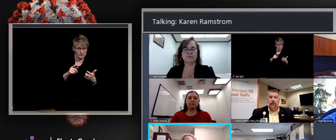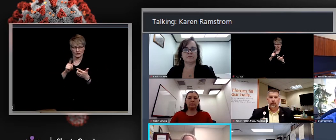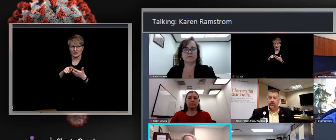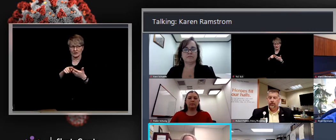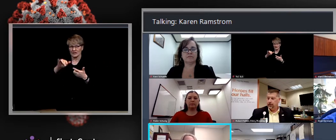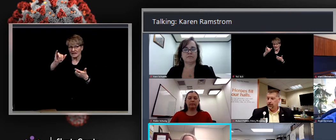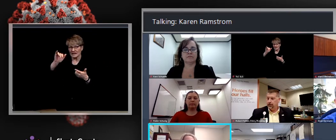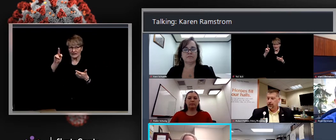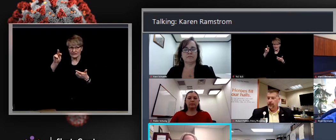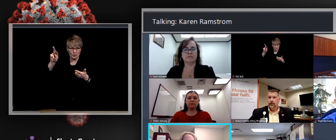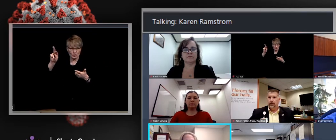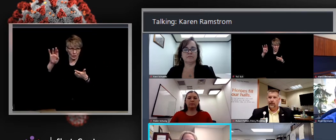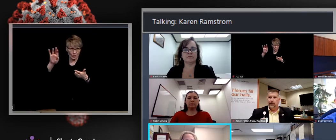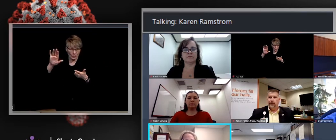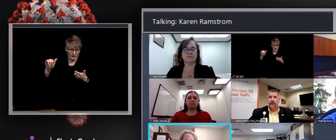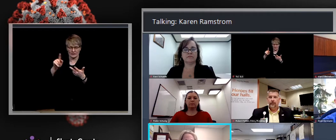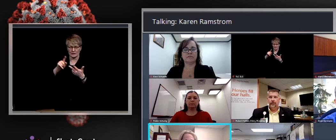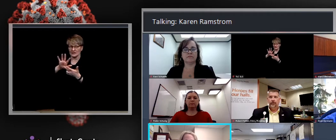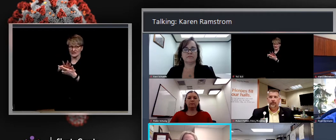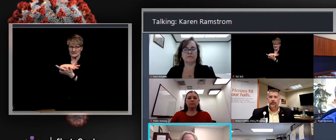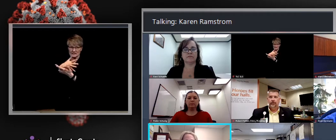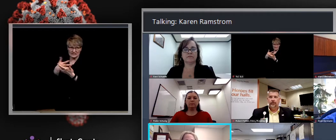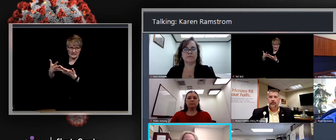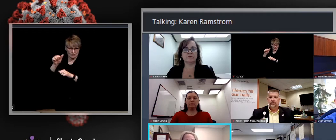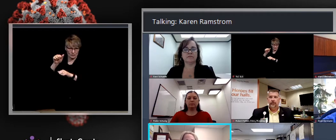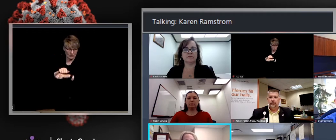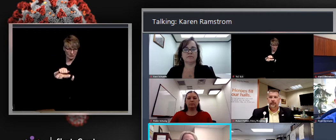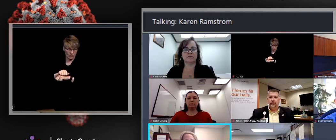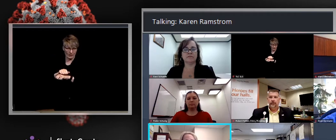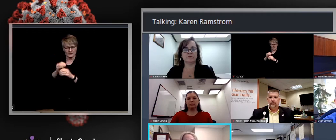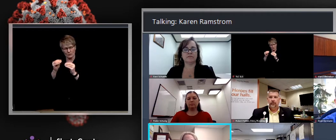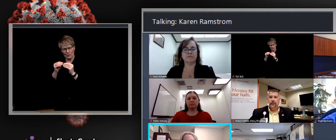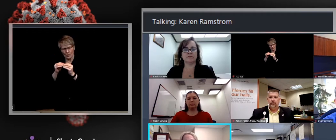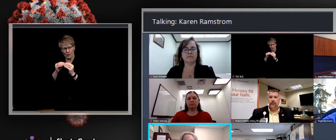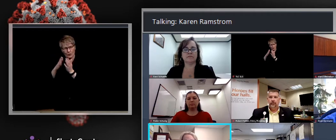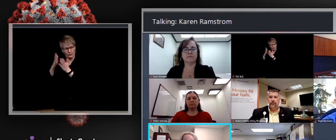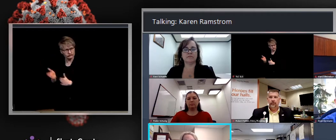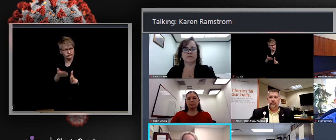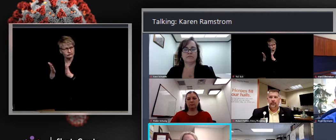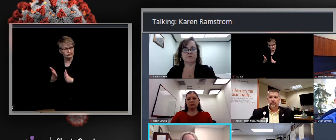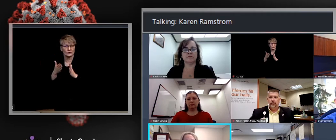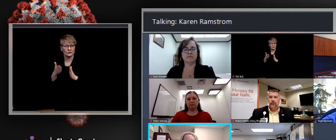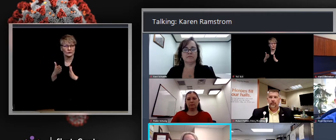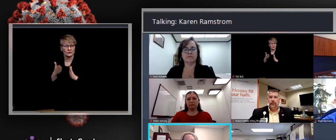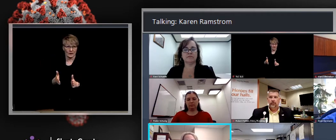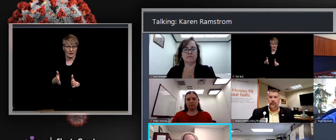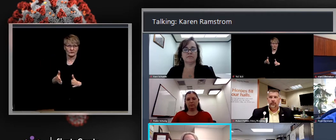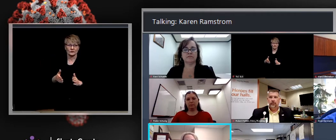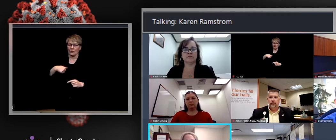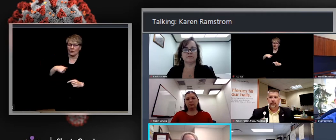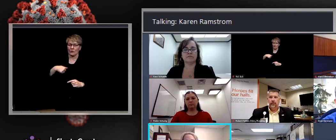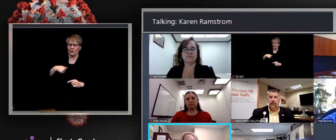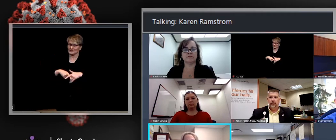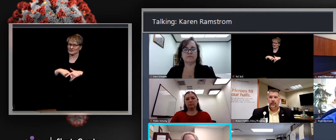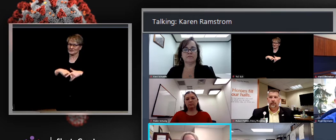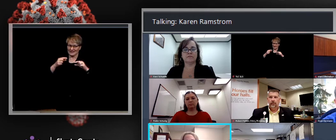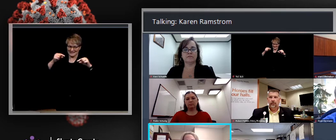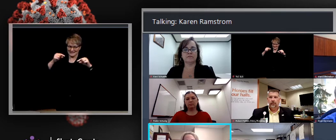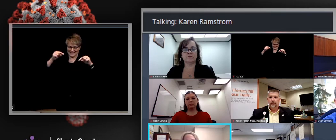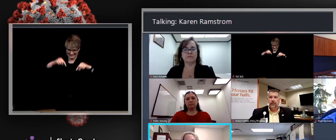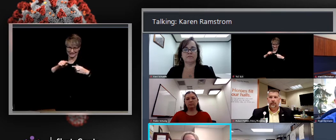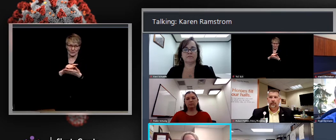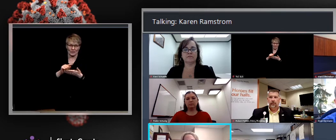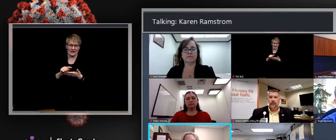in a more uniform manner. And so that's really just getting implemented this starting this week in terms of the way that we're